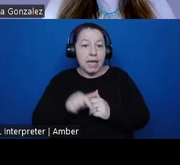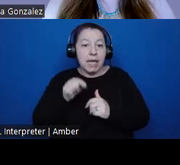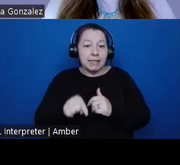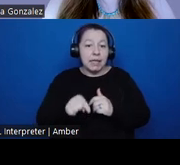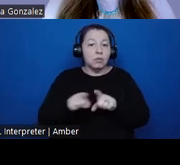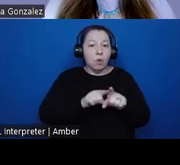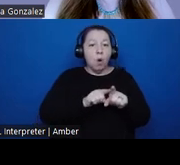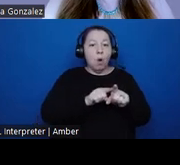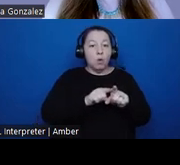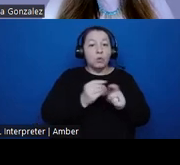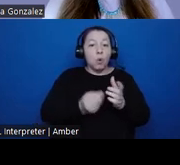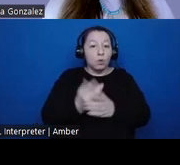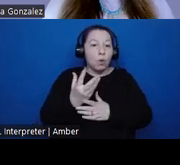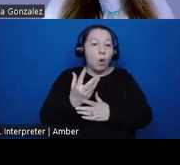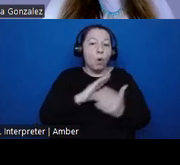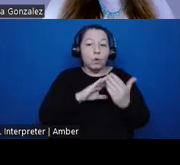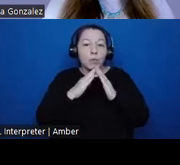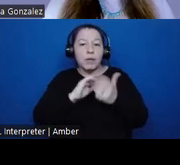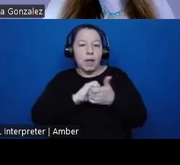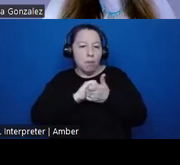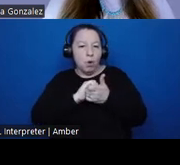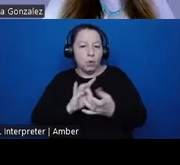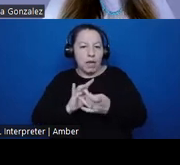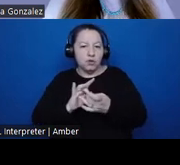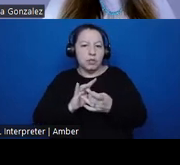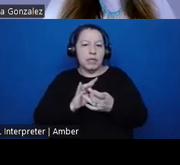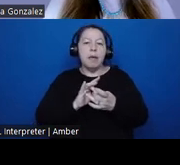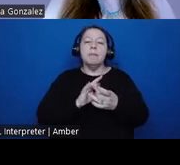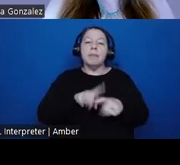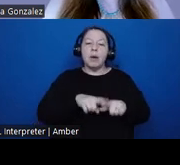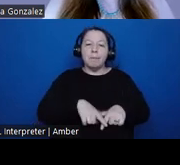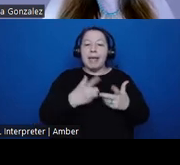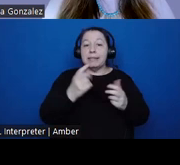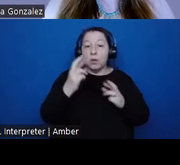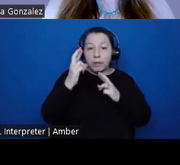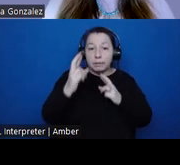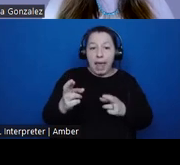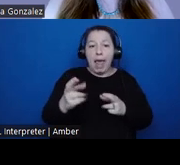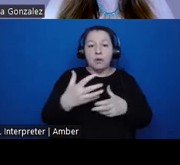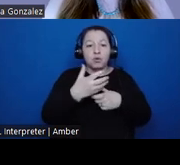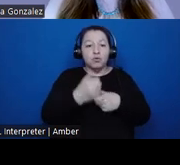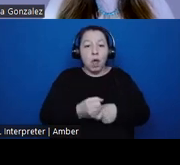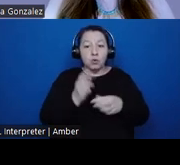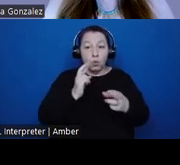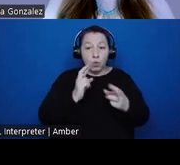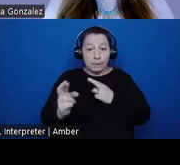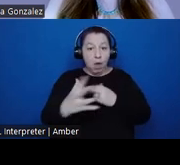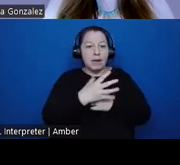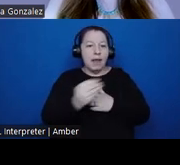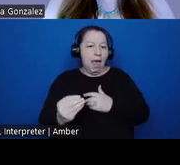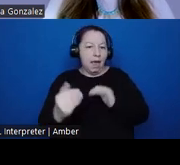partner relations that are grounded in the values of respect trust reciprocity and importantly equity.